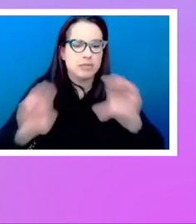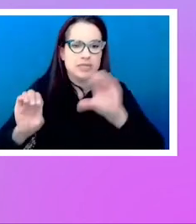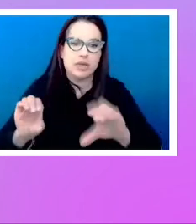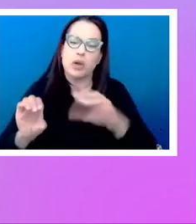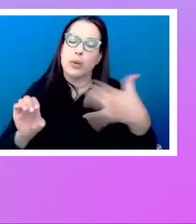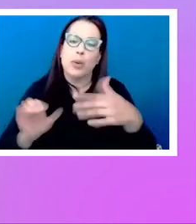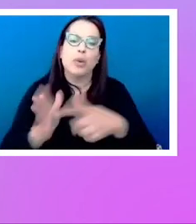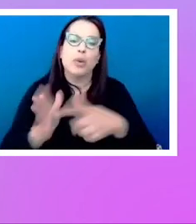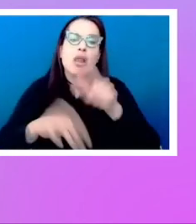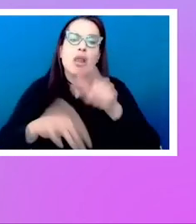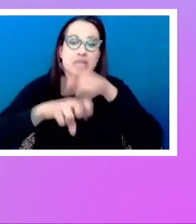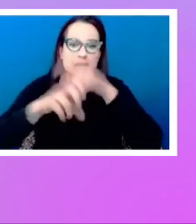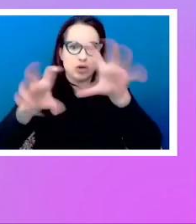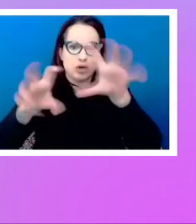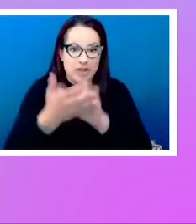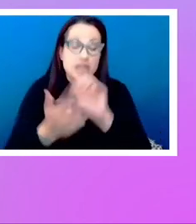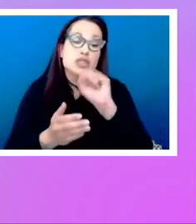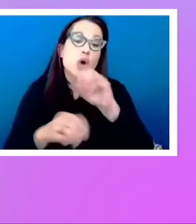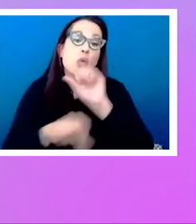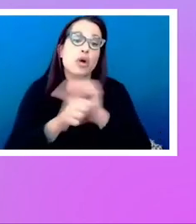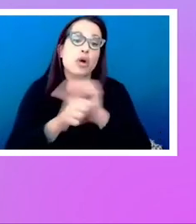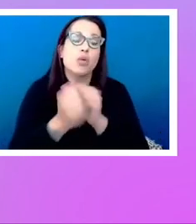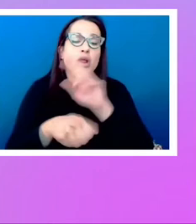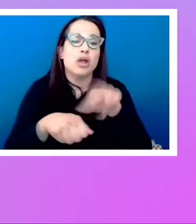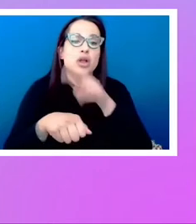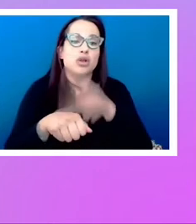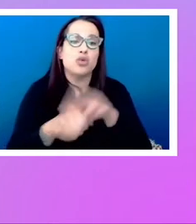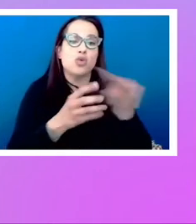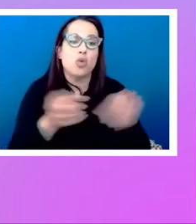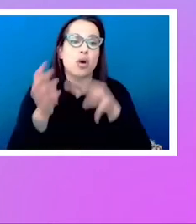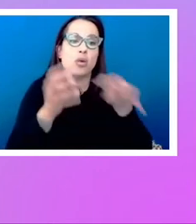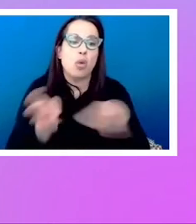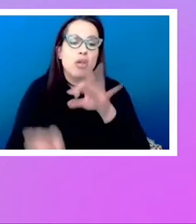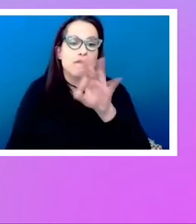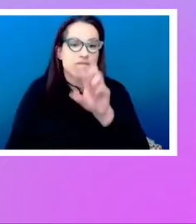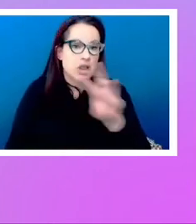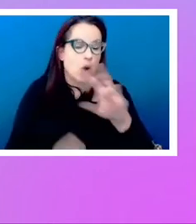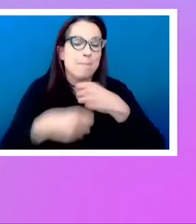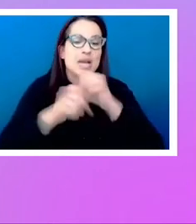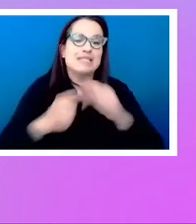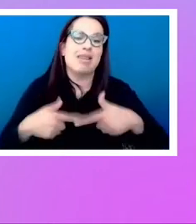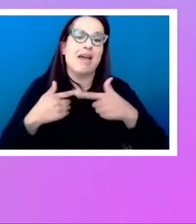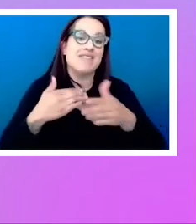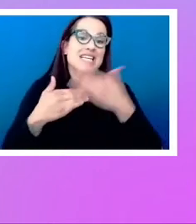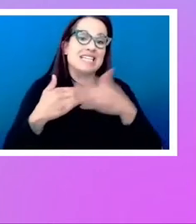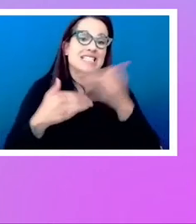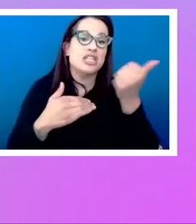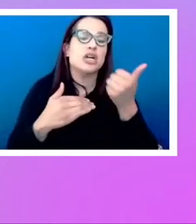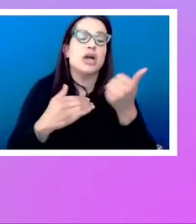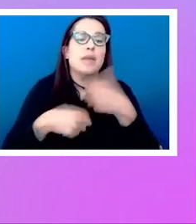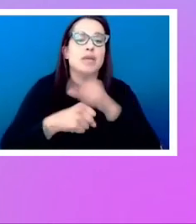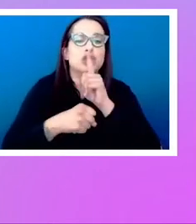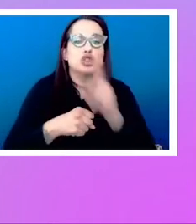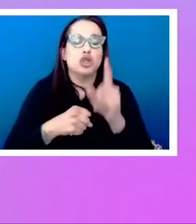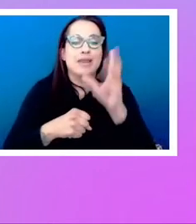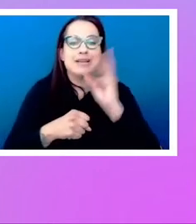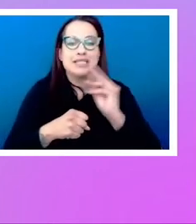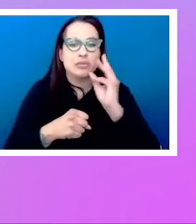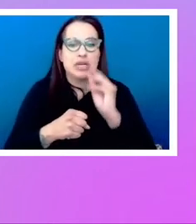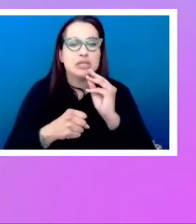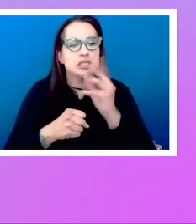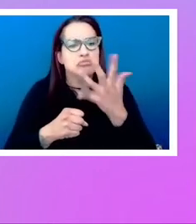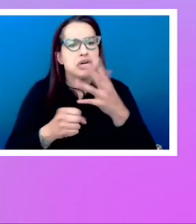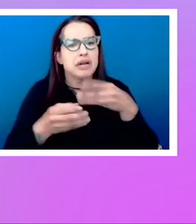things out. So working with normal flow makes your life easier. And it also ensures that the experience is relatively